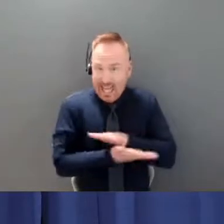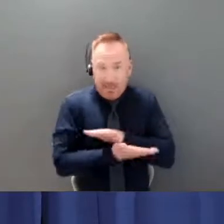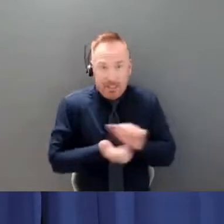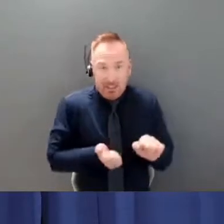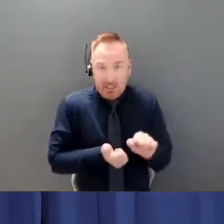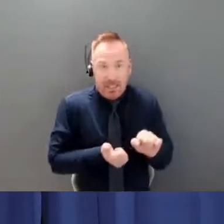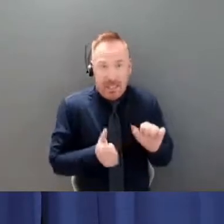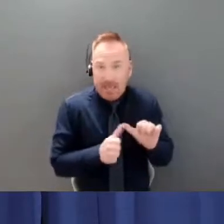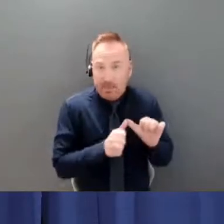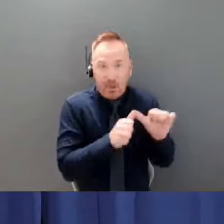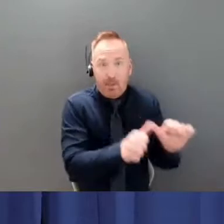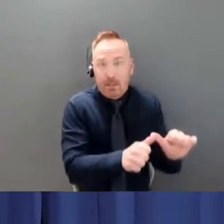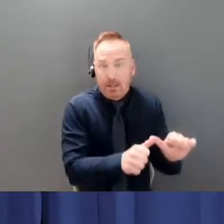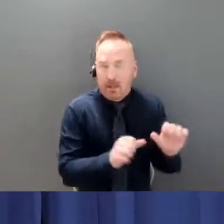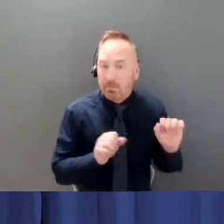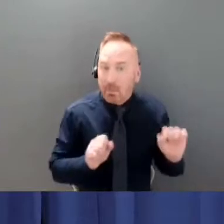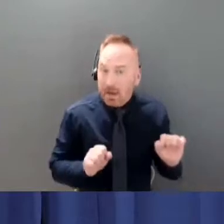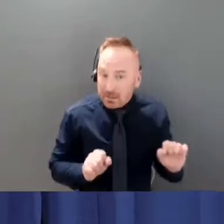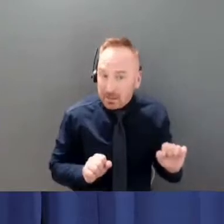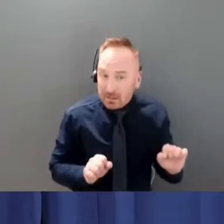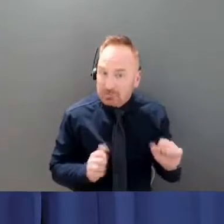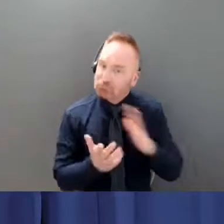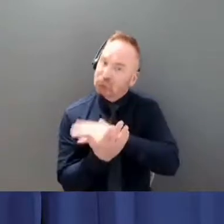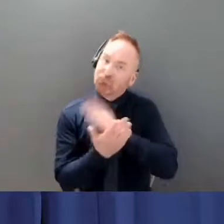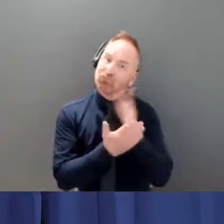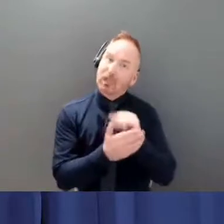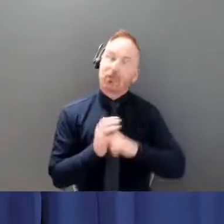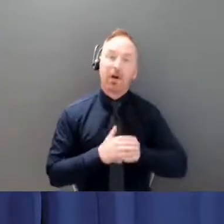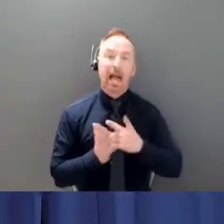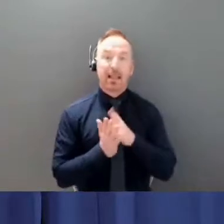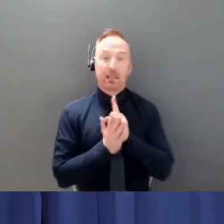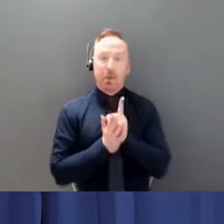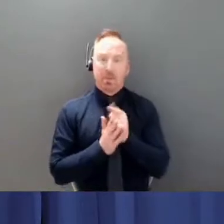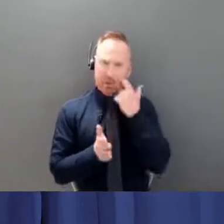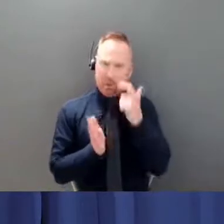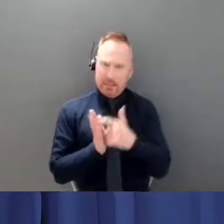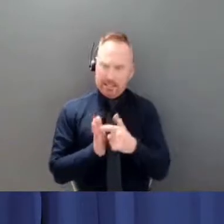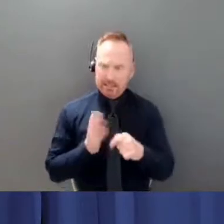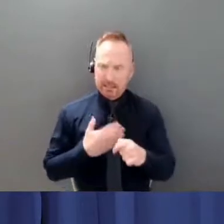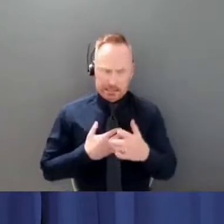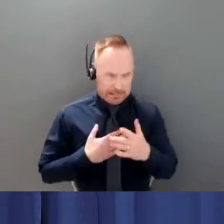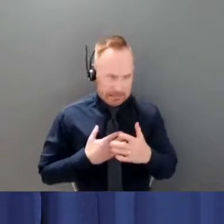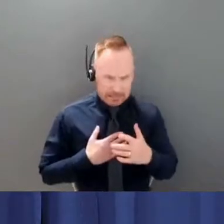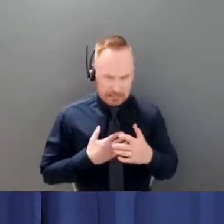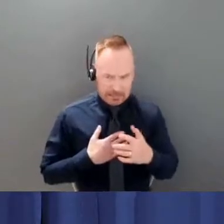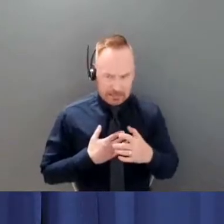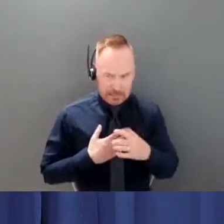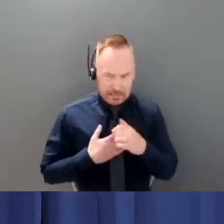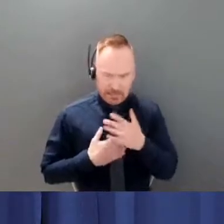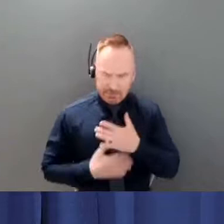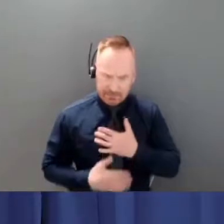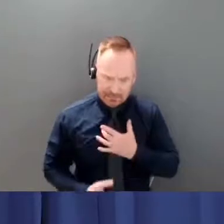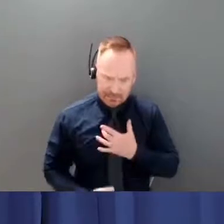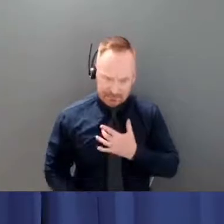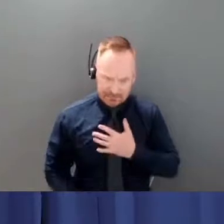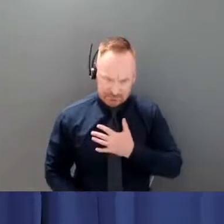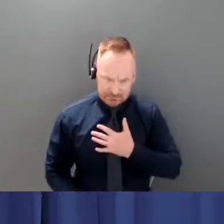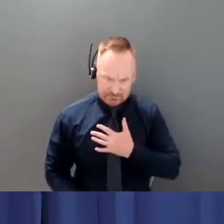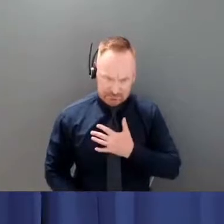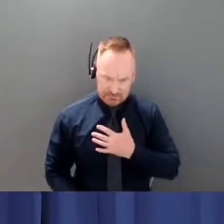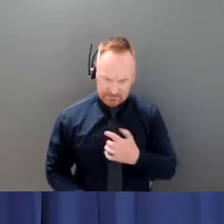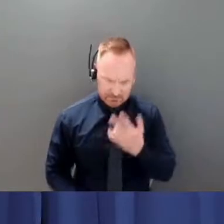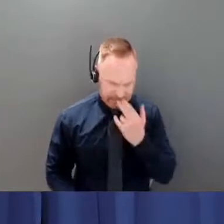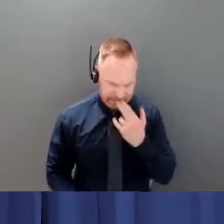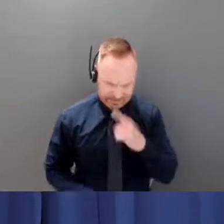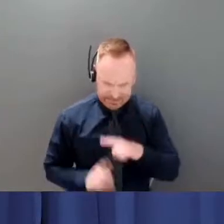so at the moment if you notice unexplained symptoms you need to take those symptoms seriously remember again